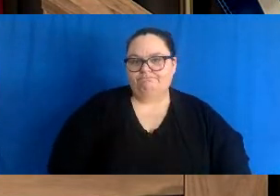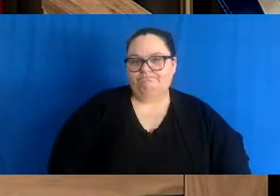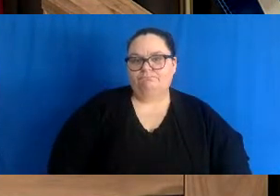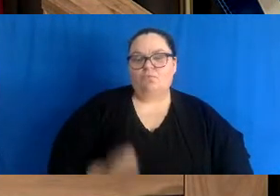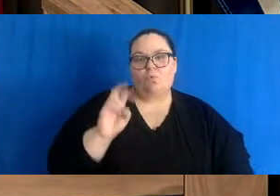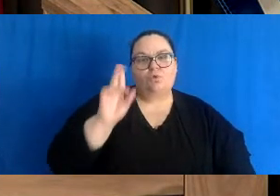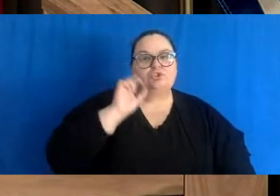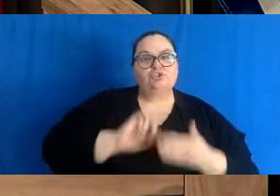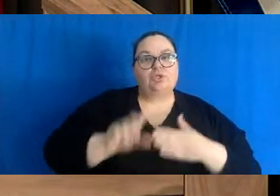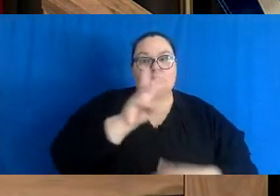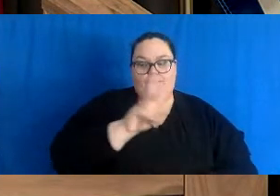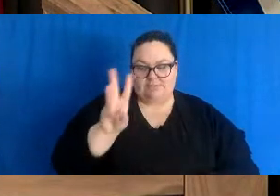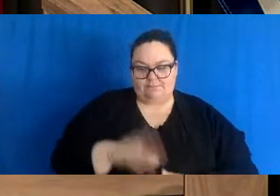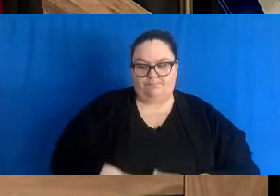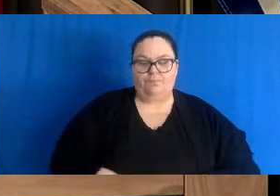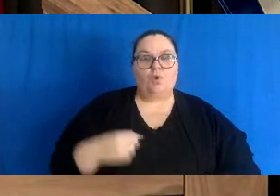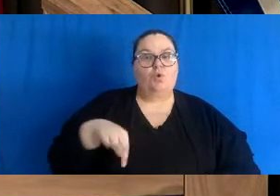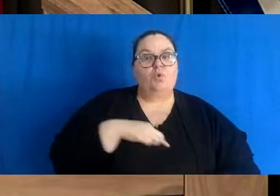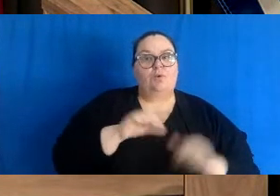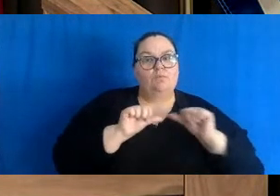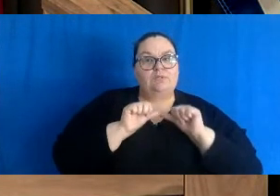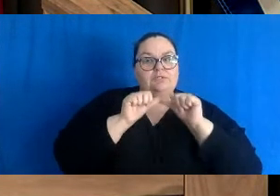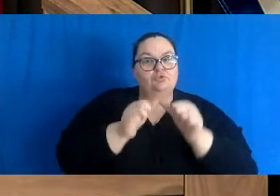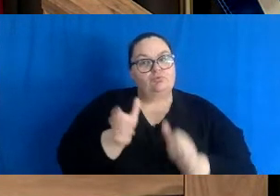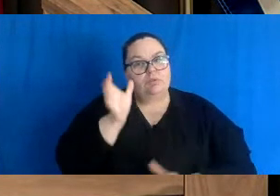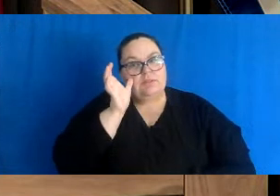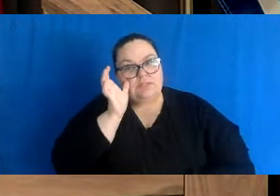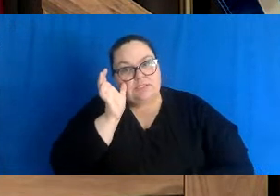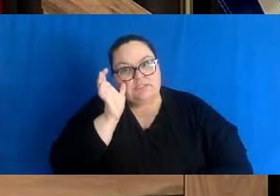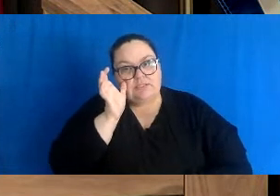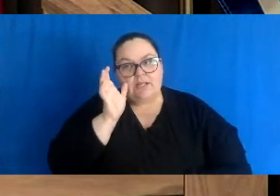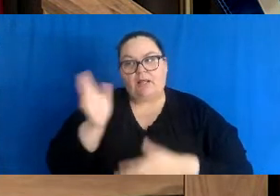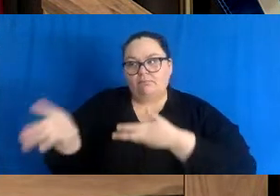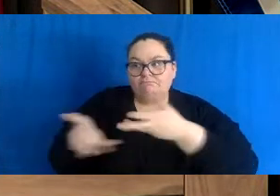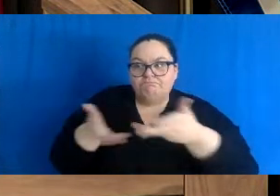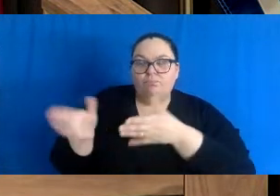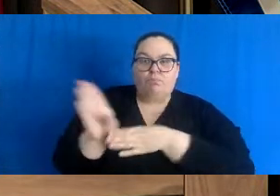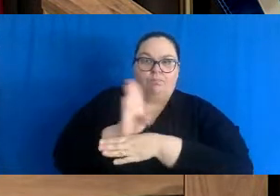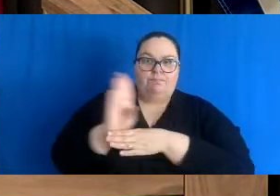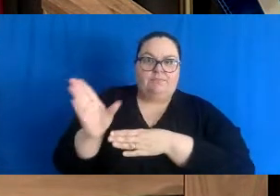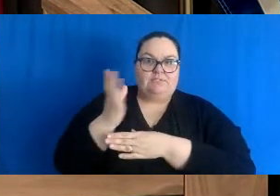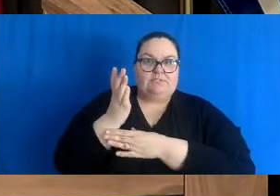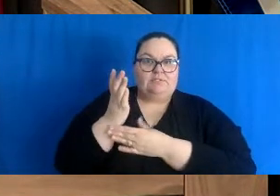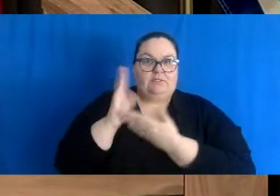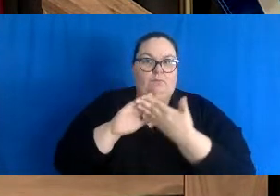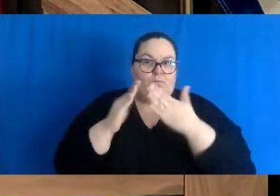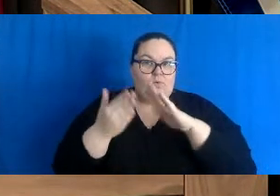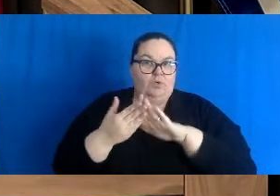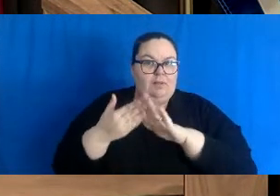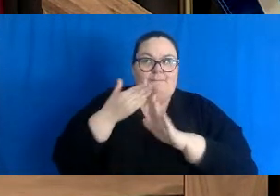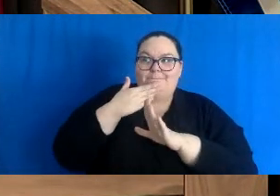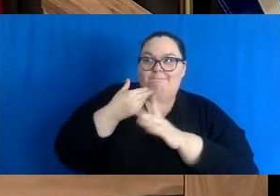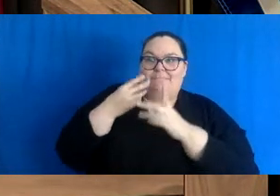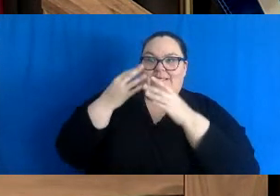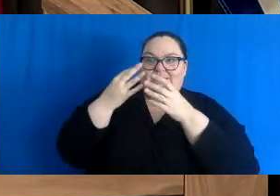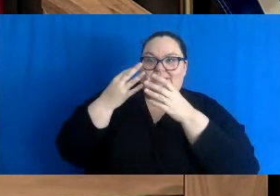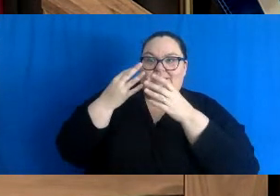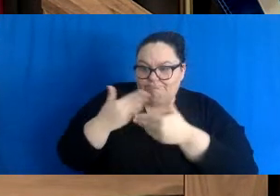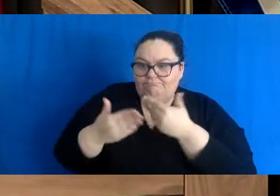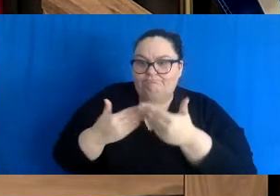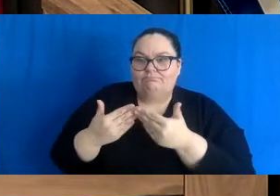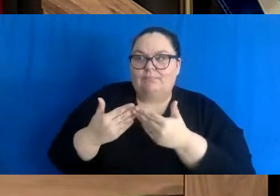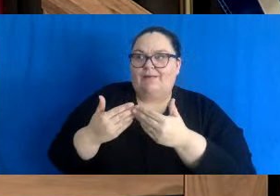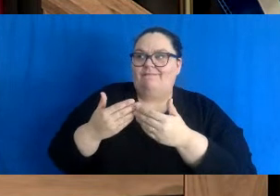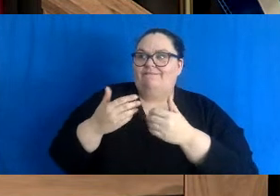We will continue to listen to and to work with the business community, consider best practices, and address the implementation of long-term